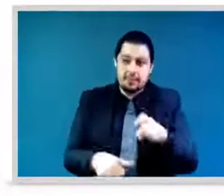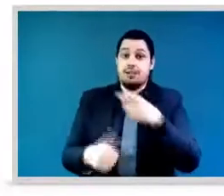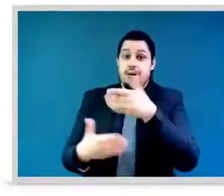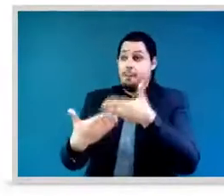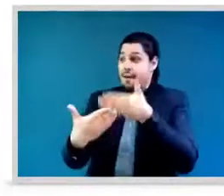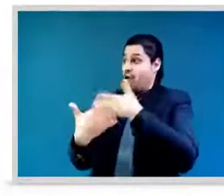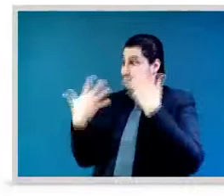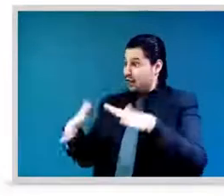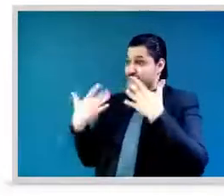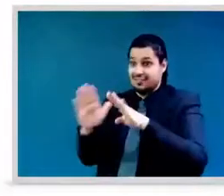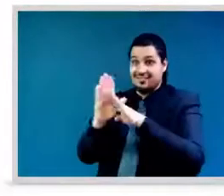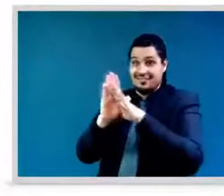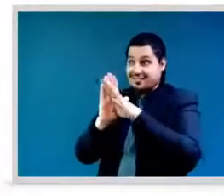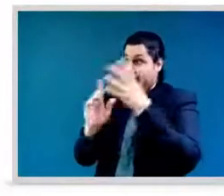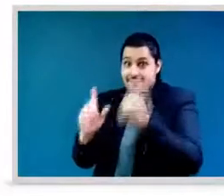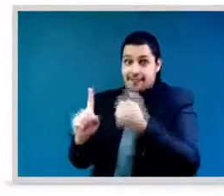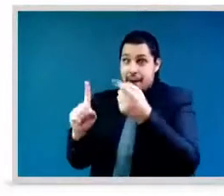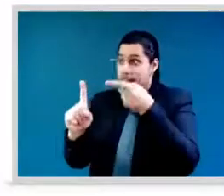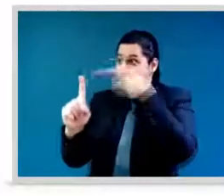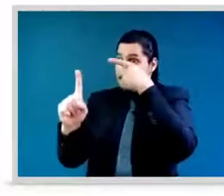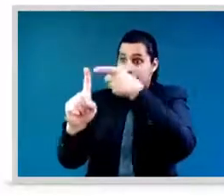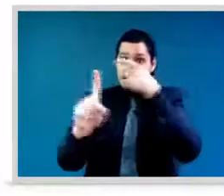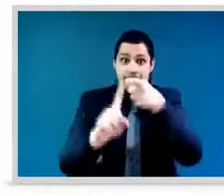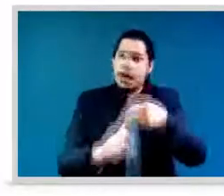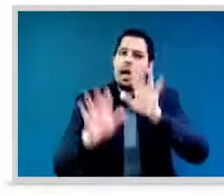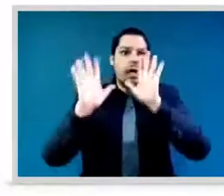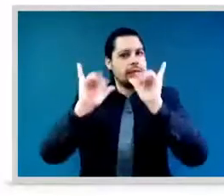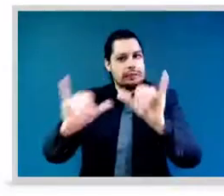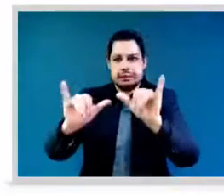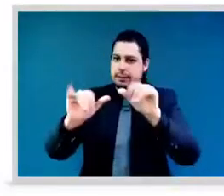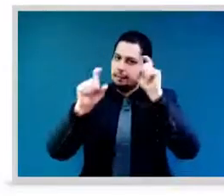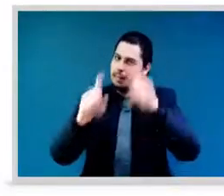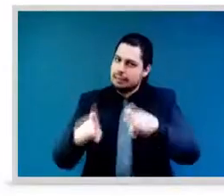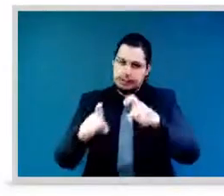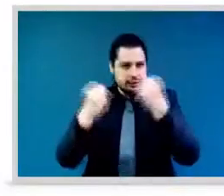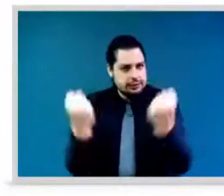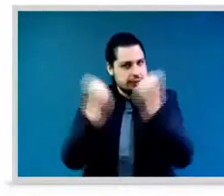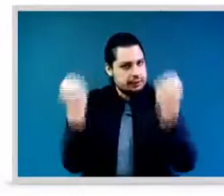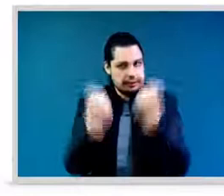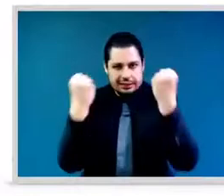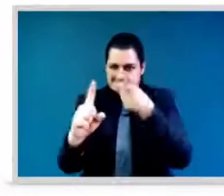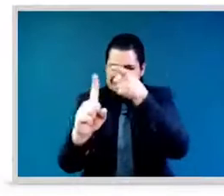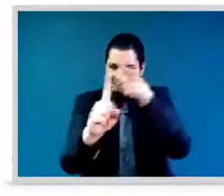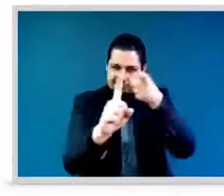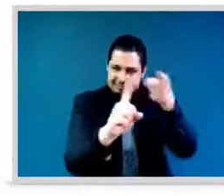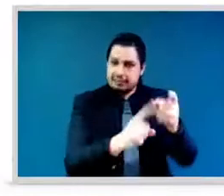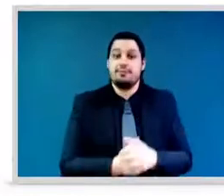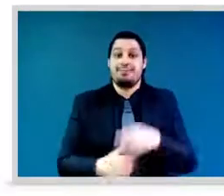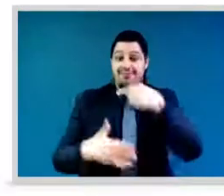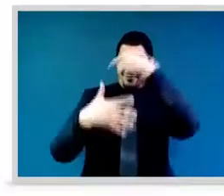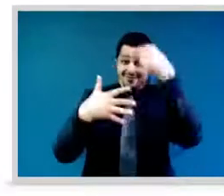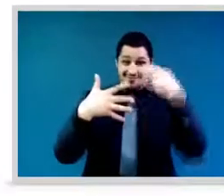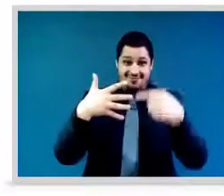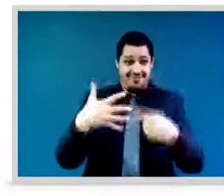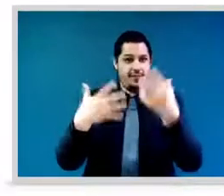Amineta who highlights the need for us to work together with all the other causes that are fighting for rights. And